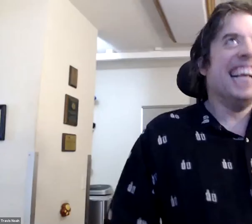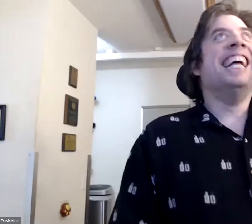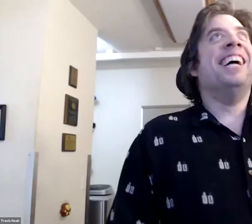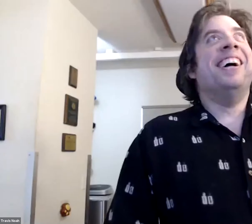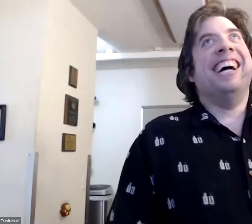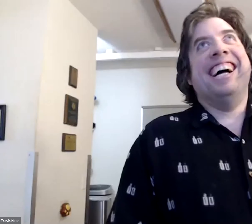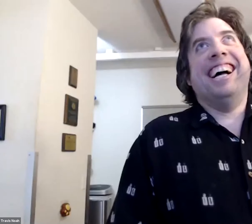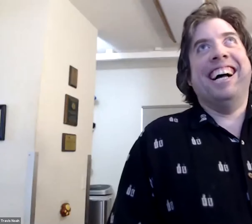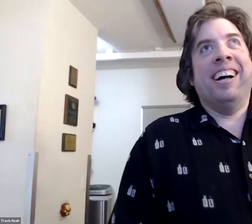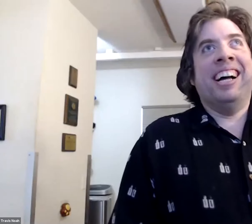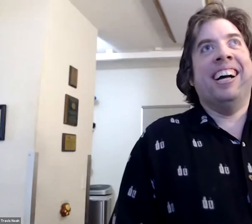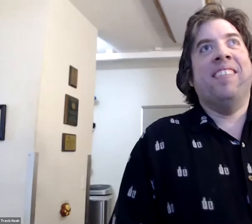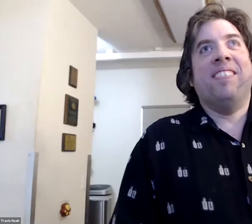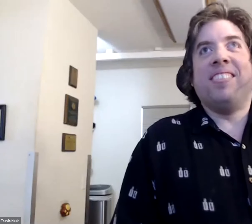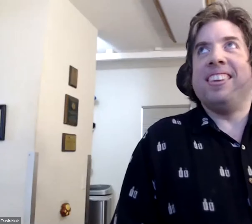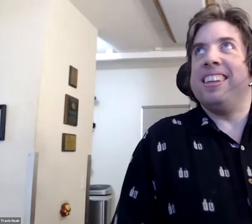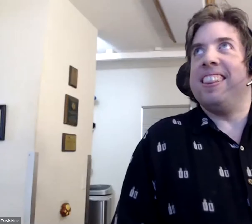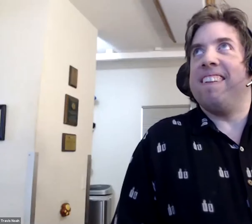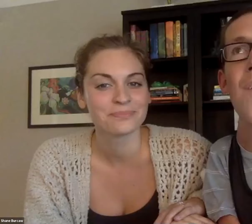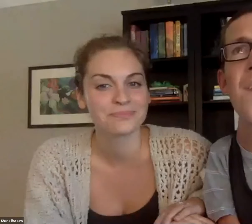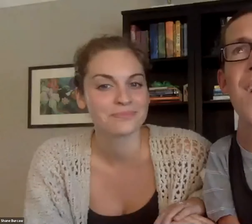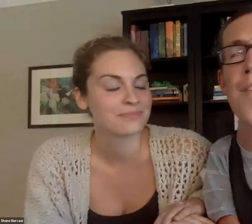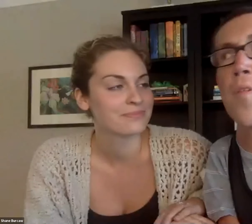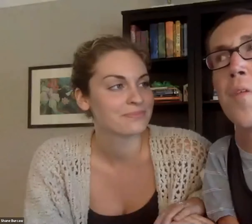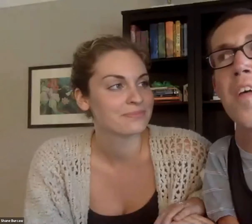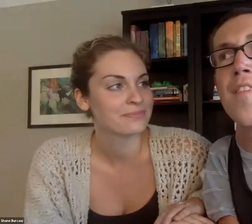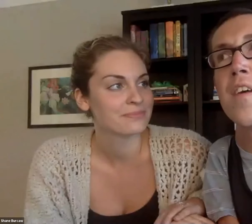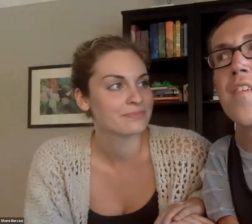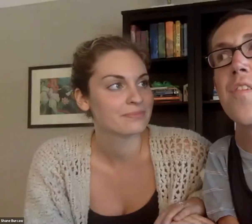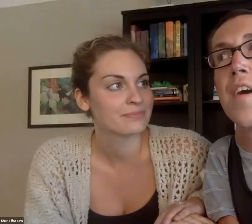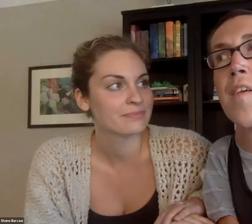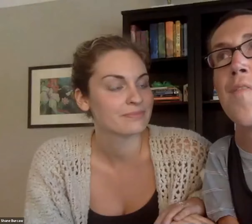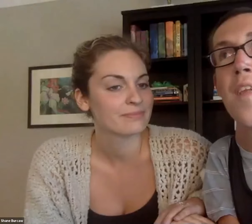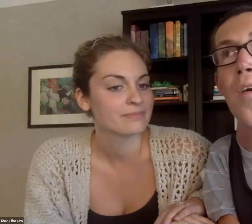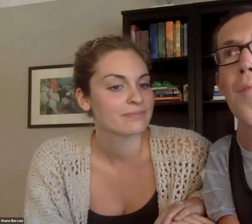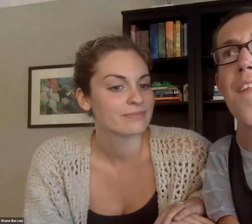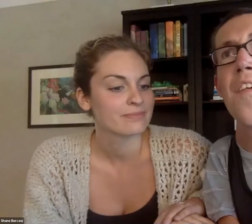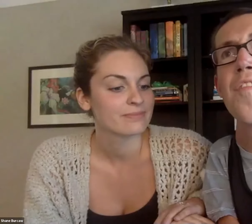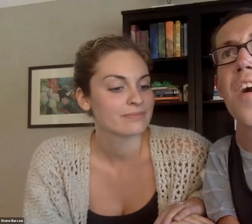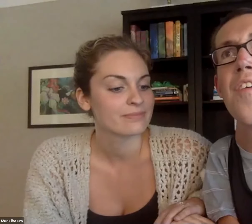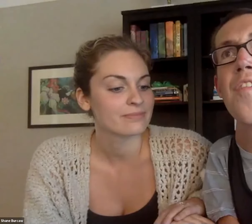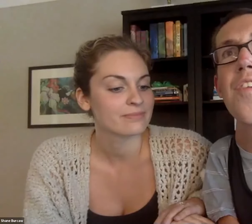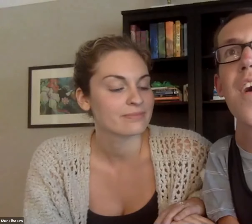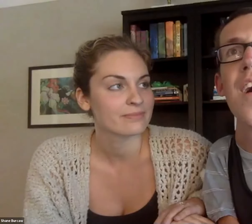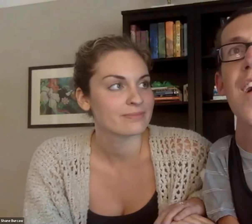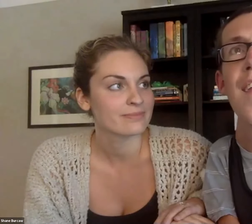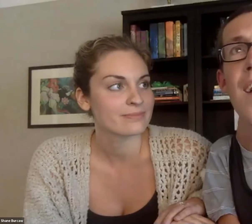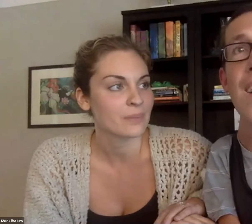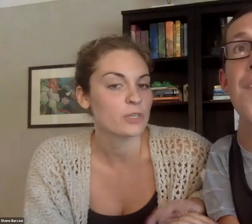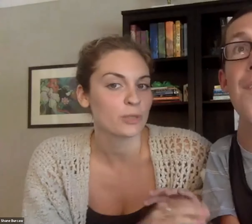equipment that I use, but I'll just try to narrow it down. If you have any ideas about the things that I use.